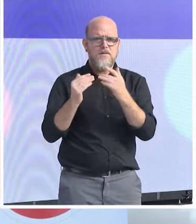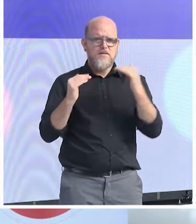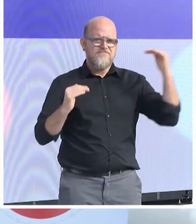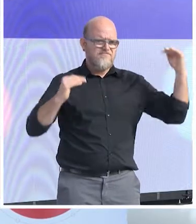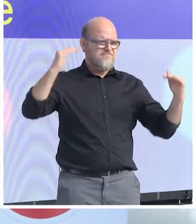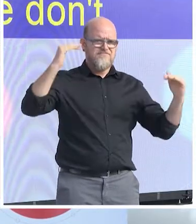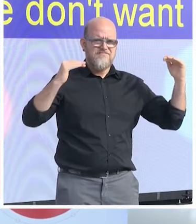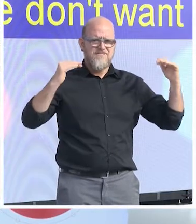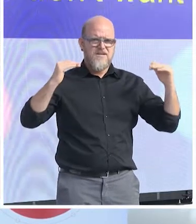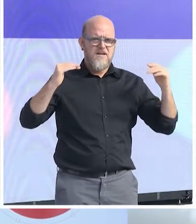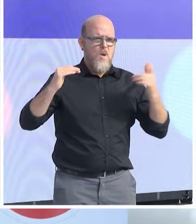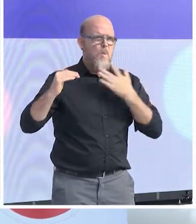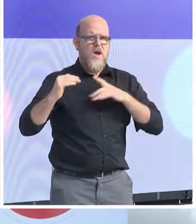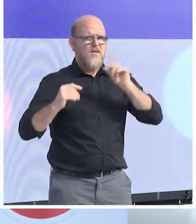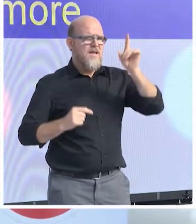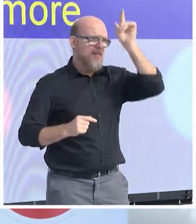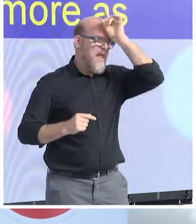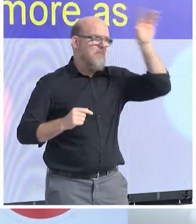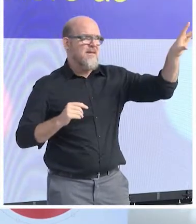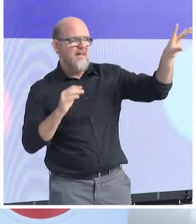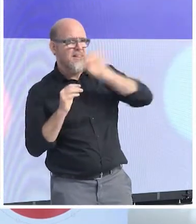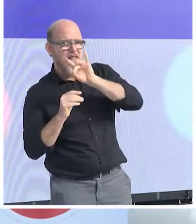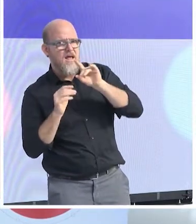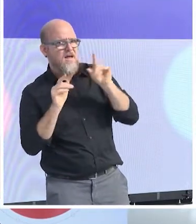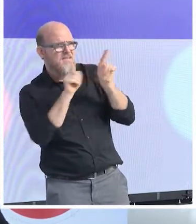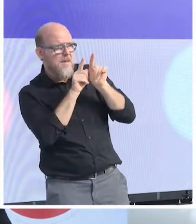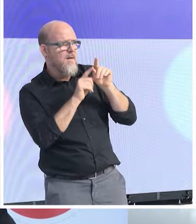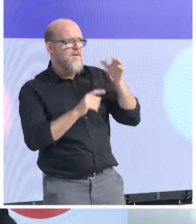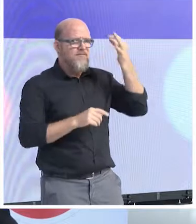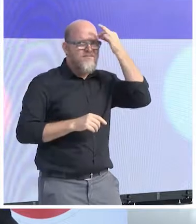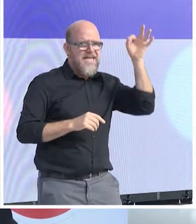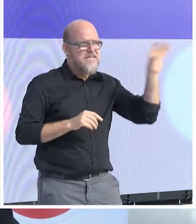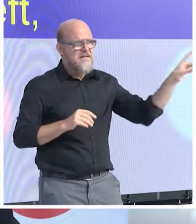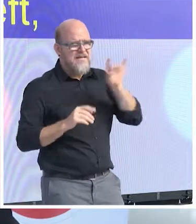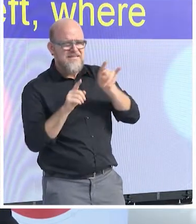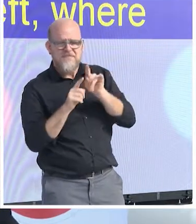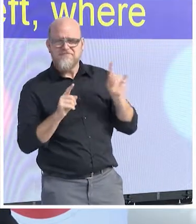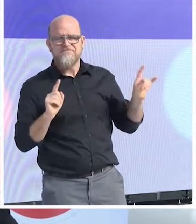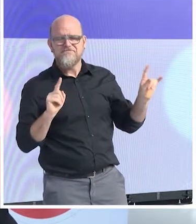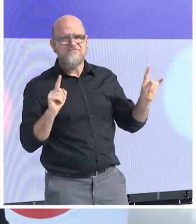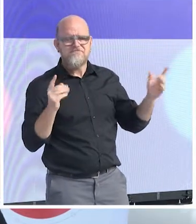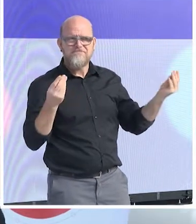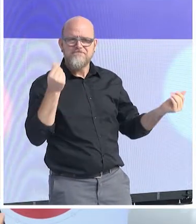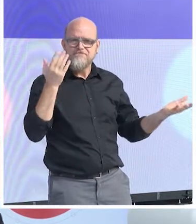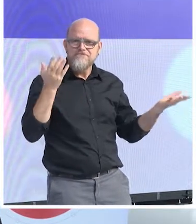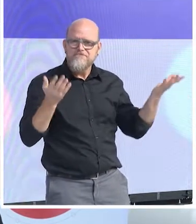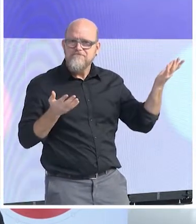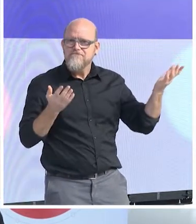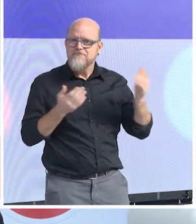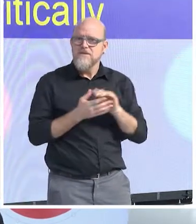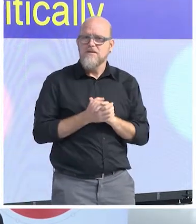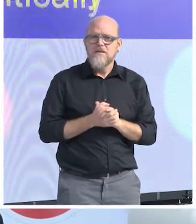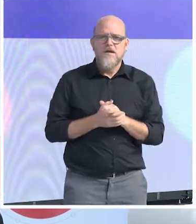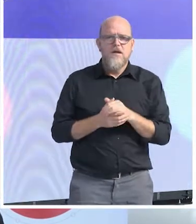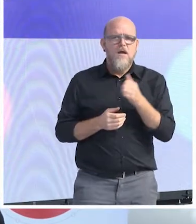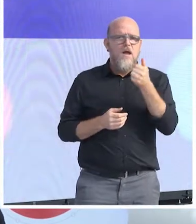as the major point. So in the one minutes left where I do believe what is critically important, particularly for people like